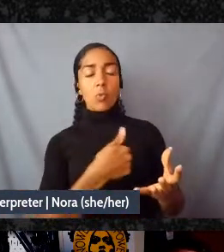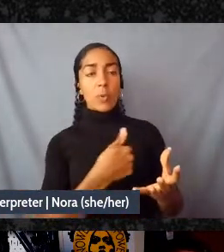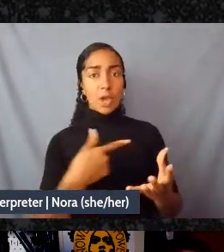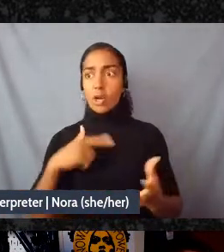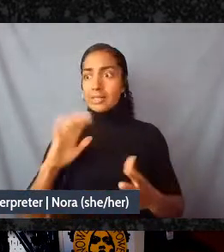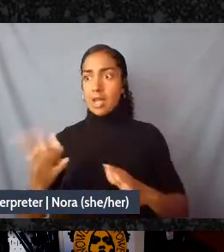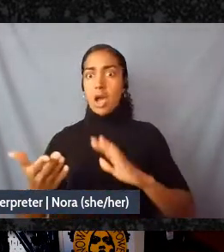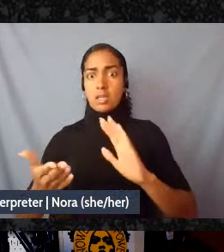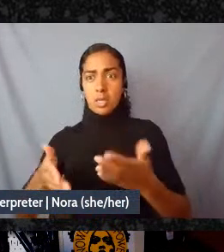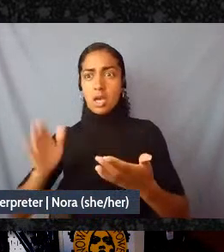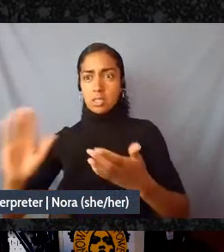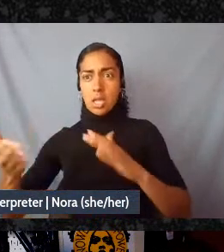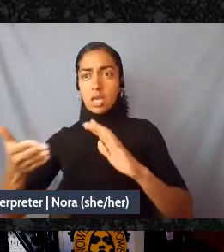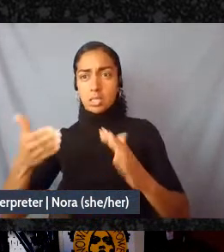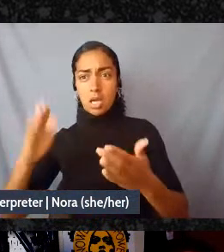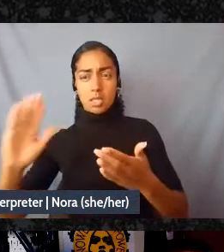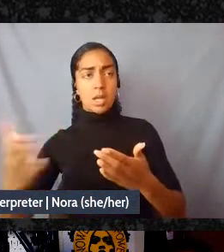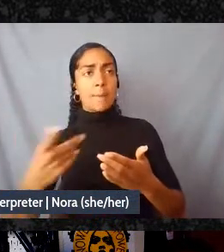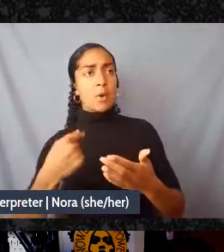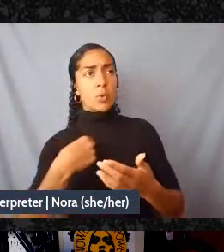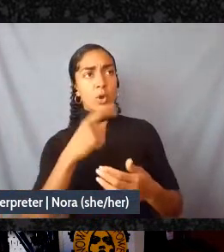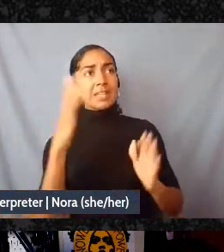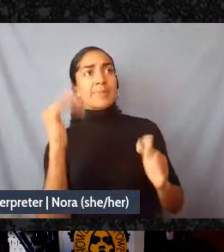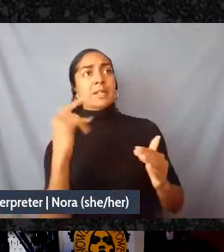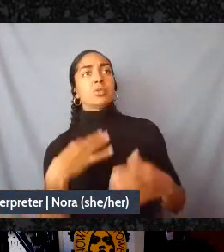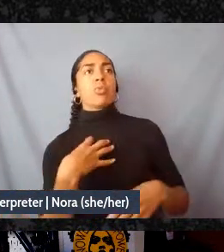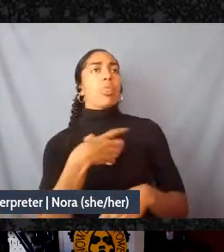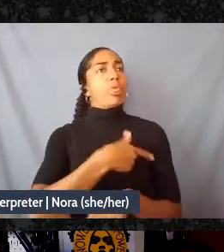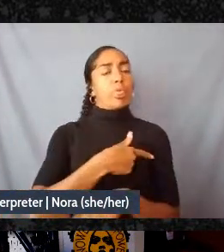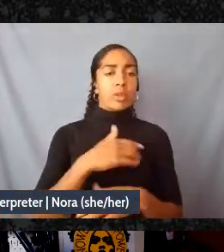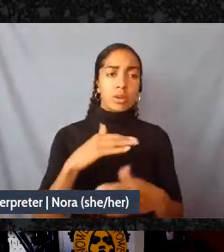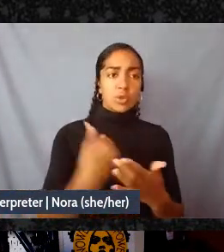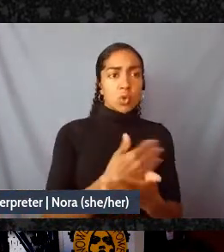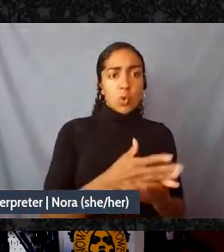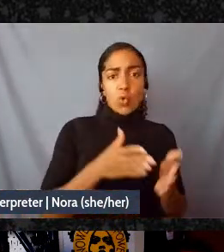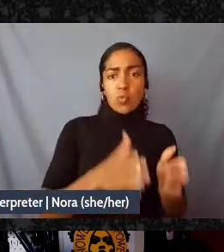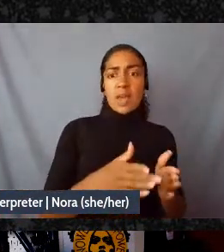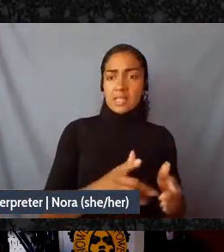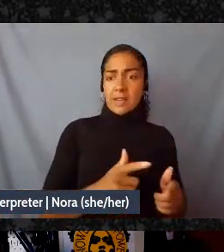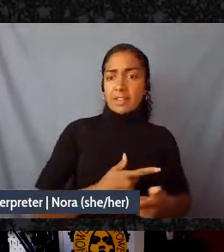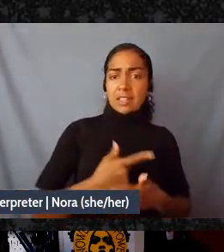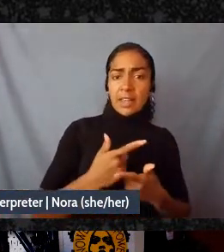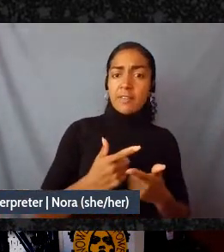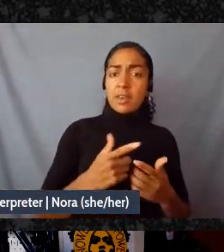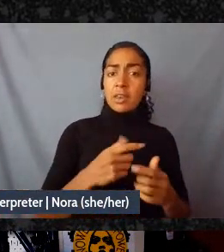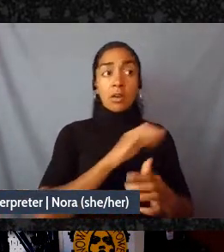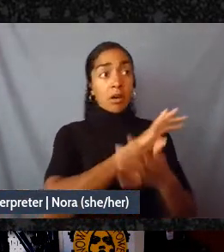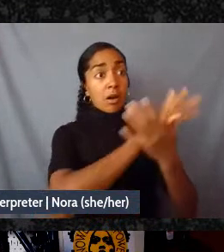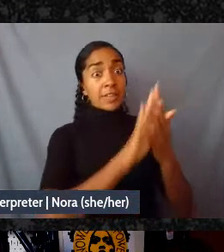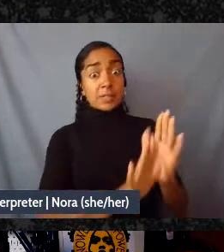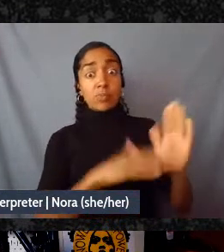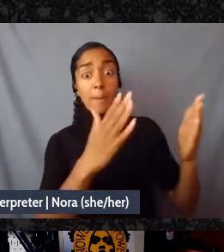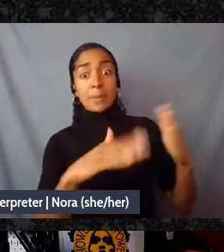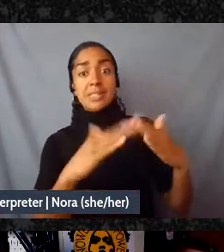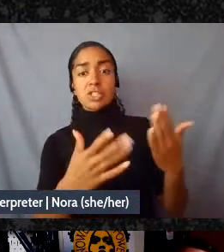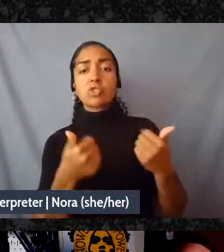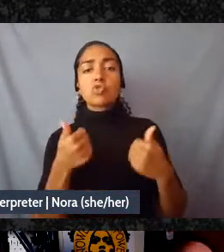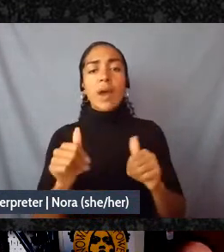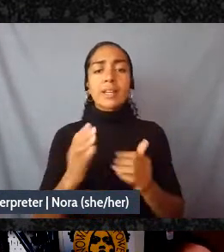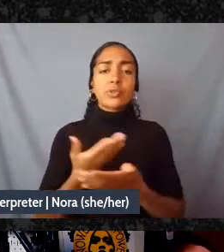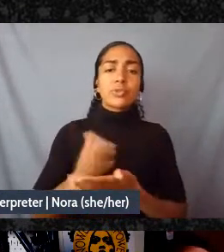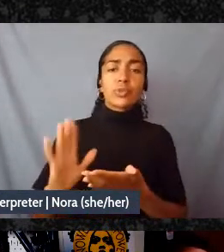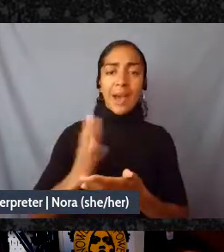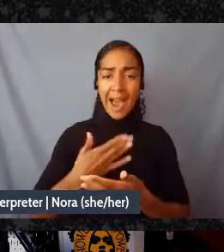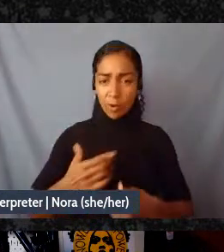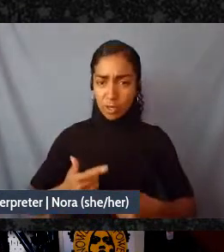being you know all these new deals essentially are propositions to negotiate away our survival and settler society really is